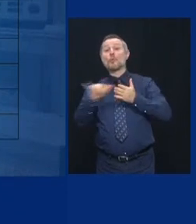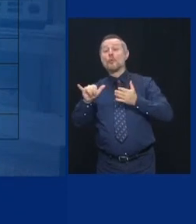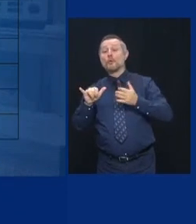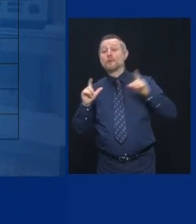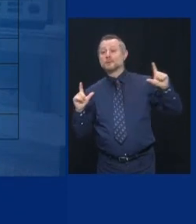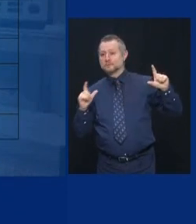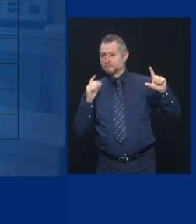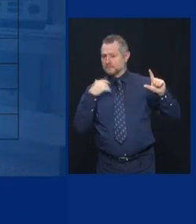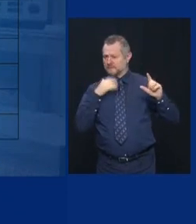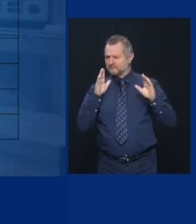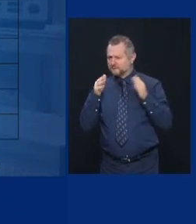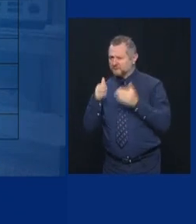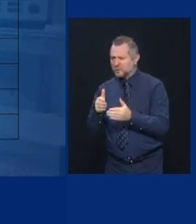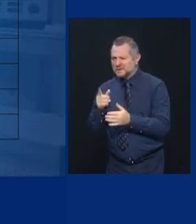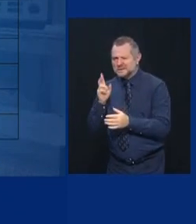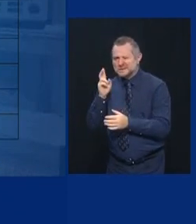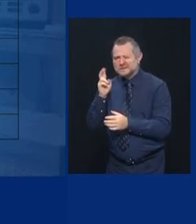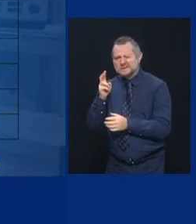hotspots.